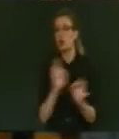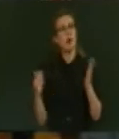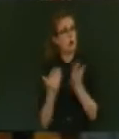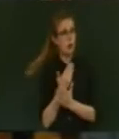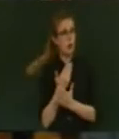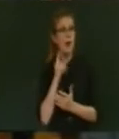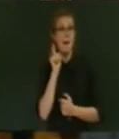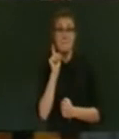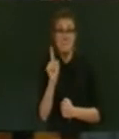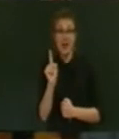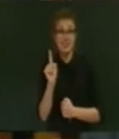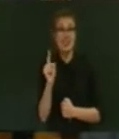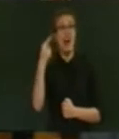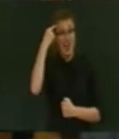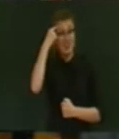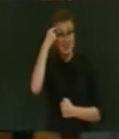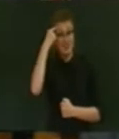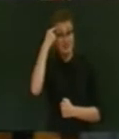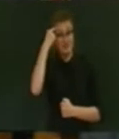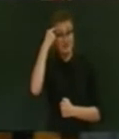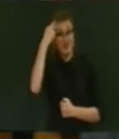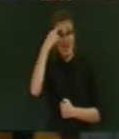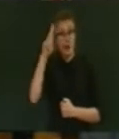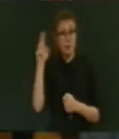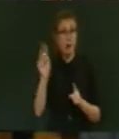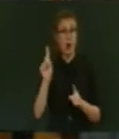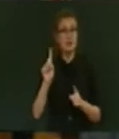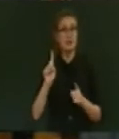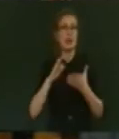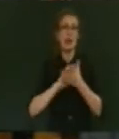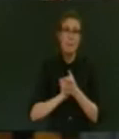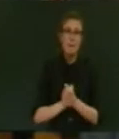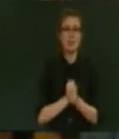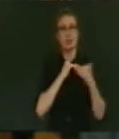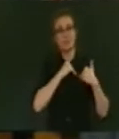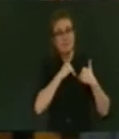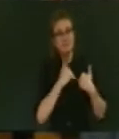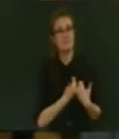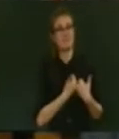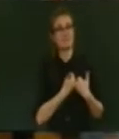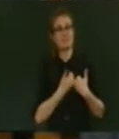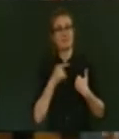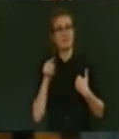I call it. Compassionate conservatism. I'm proud to lead a Government that believes in that.